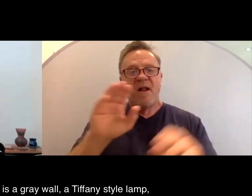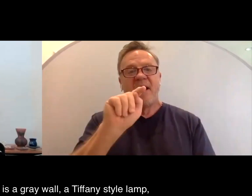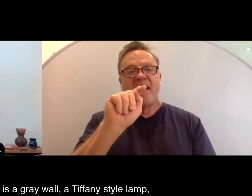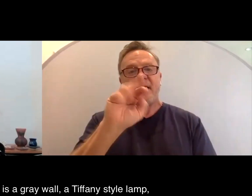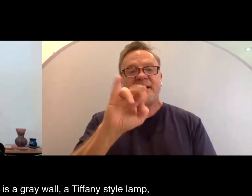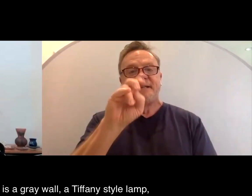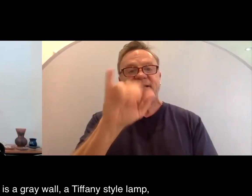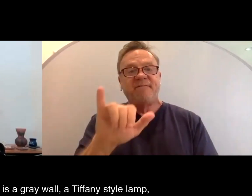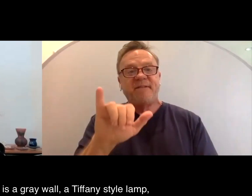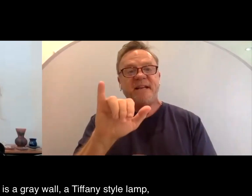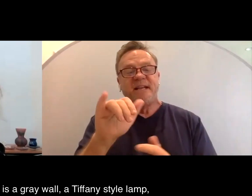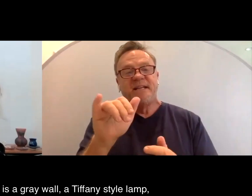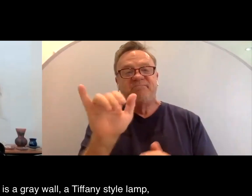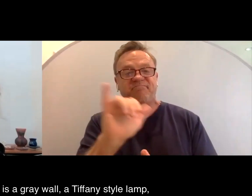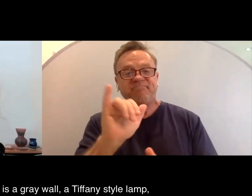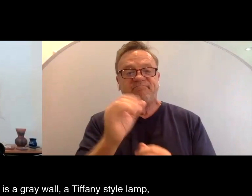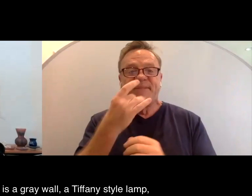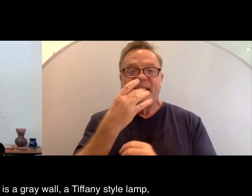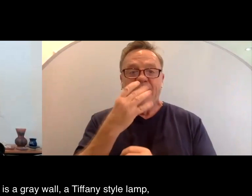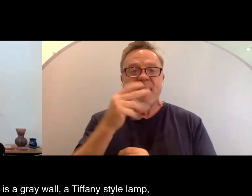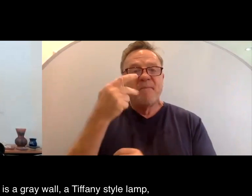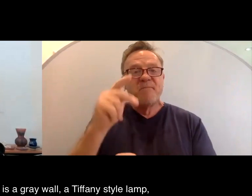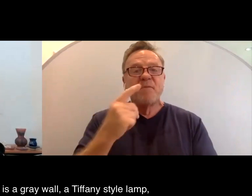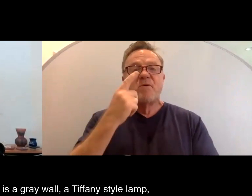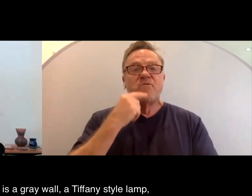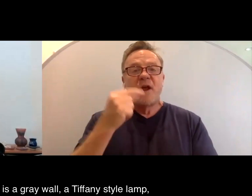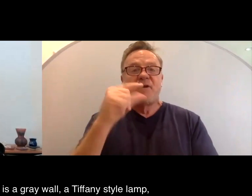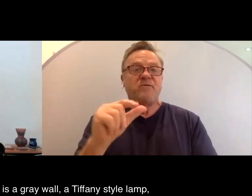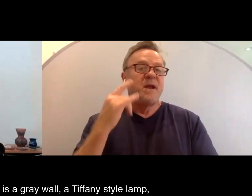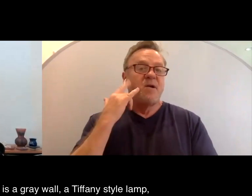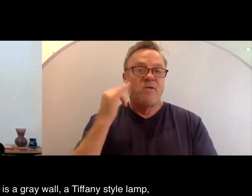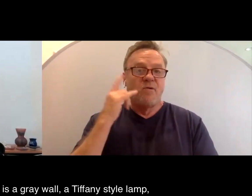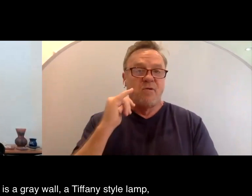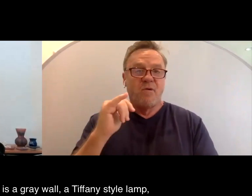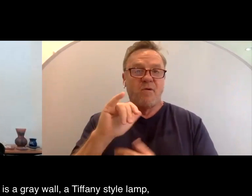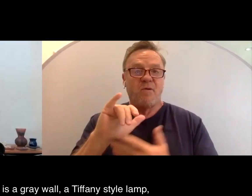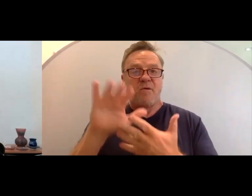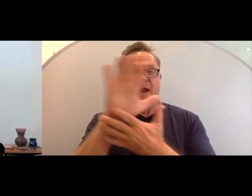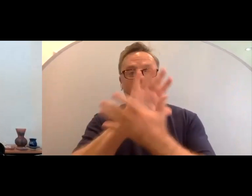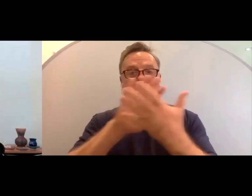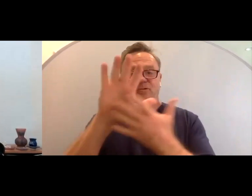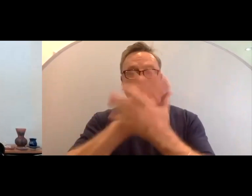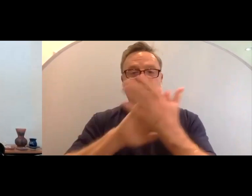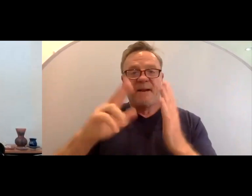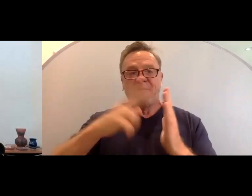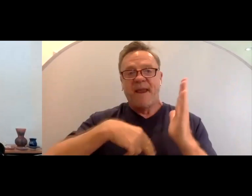lamp, and a purple, red, green, and gold abstract painting.